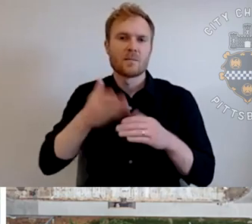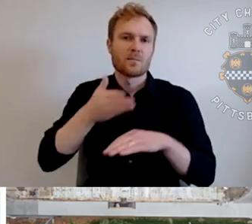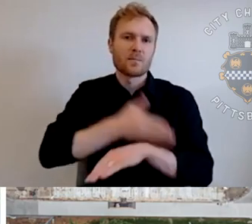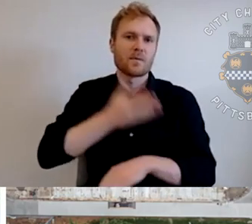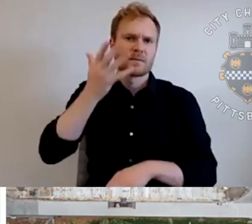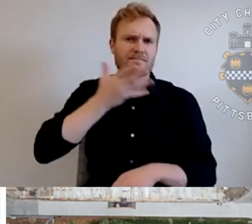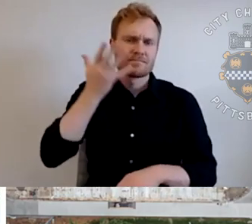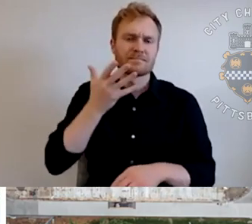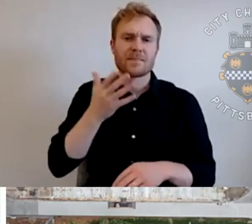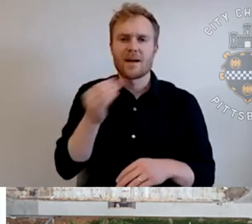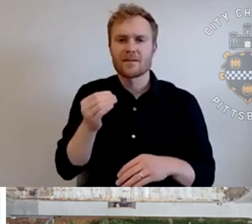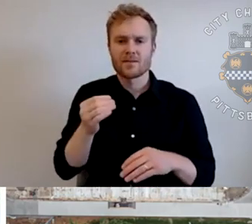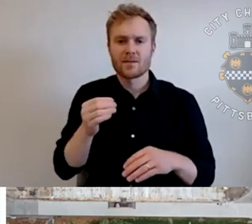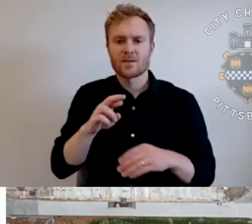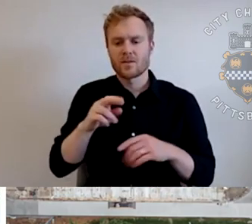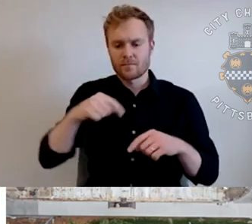quality and its performance.